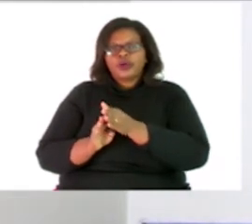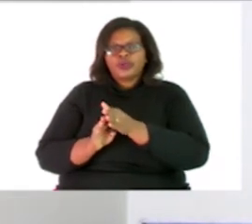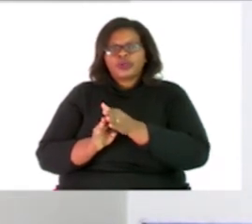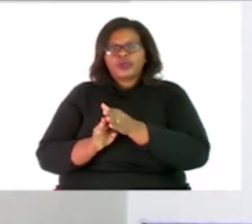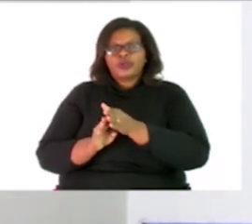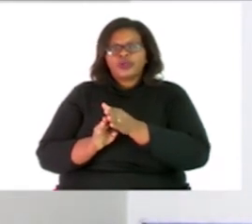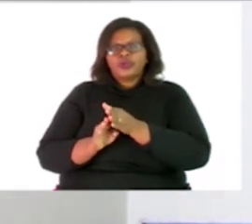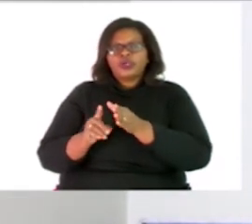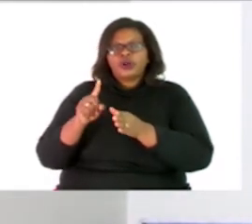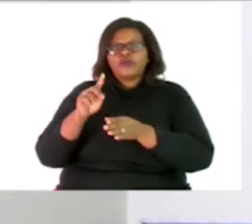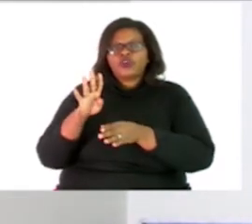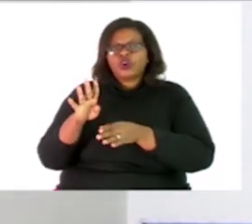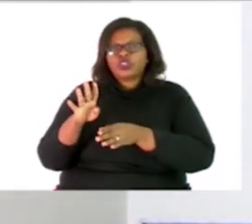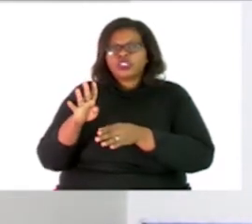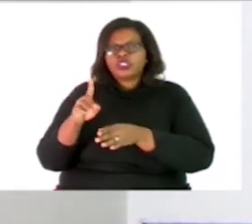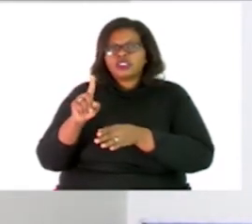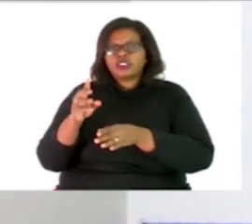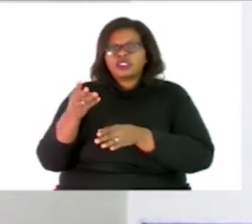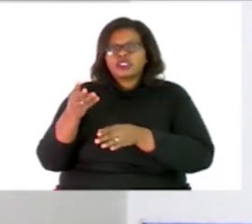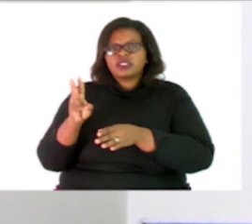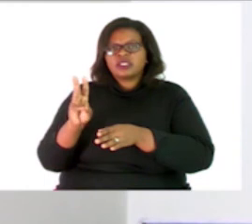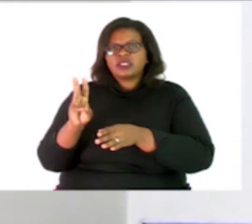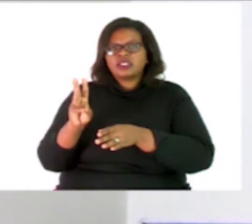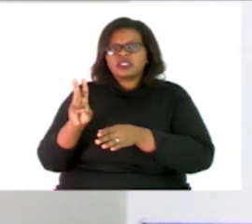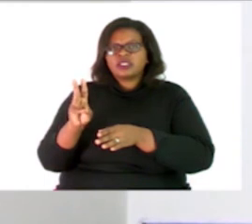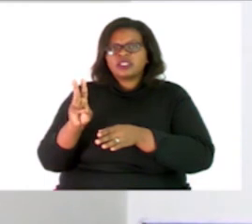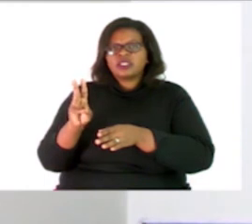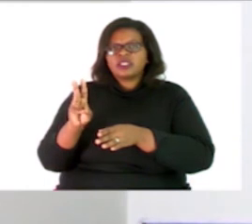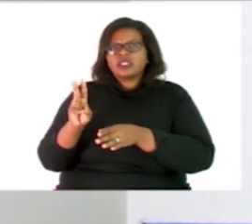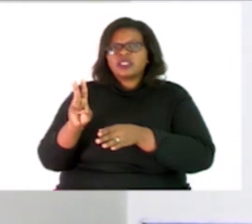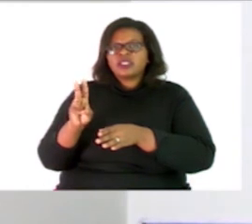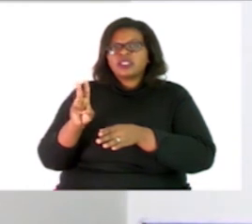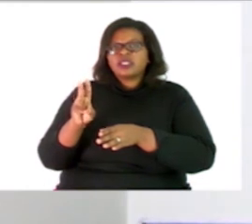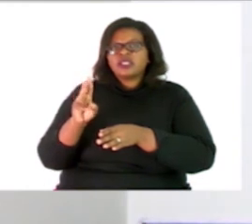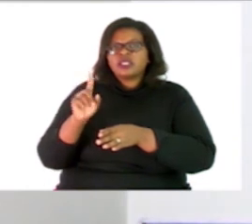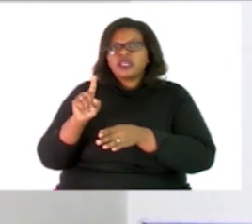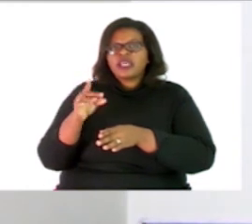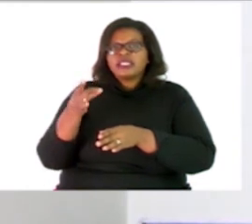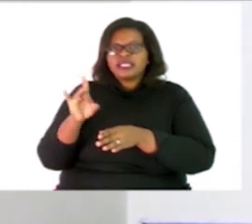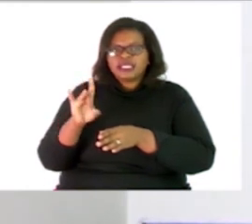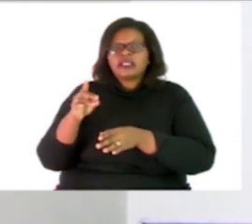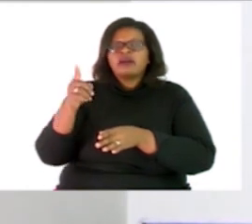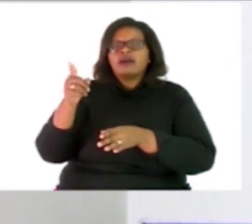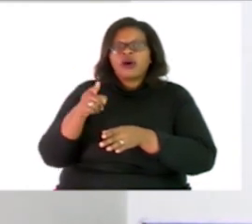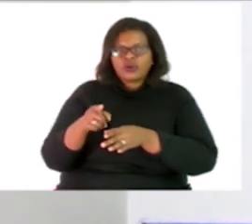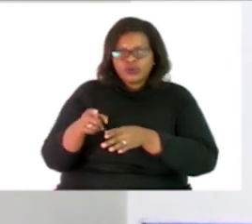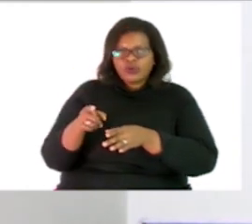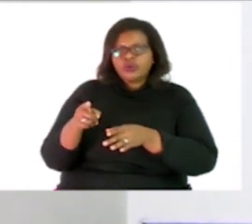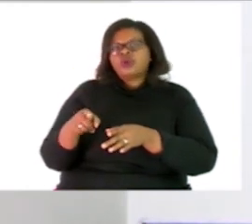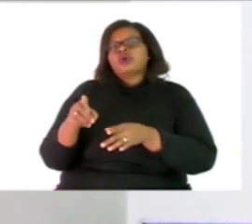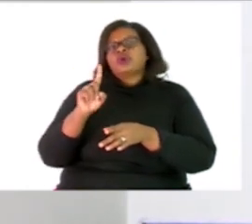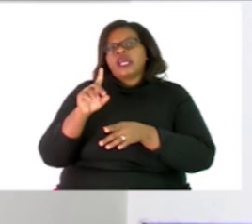I have 14 I don't have 14 I have 16 I don't have 16 I have 18 I see there is